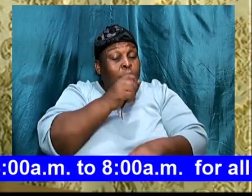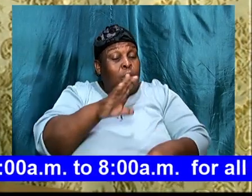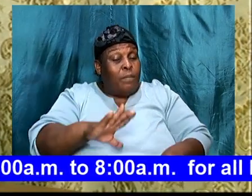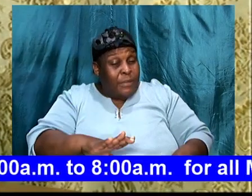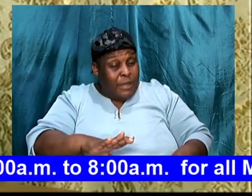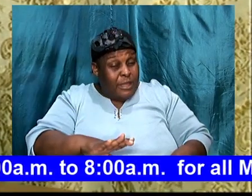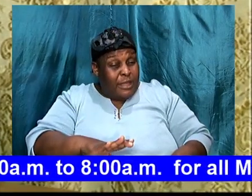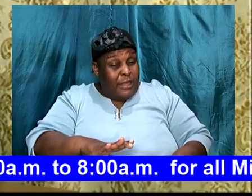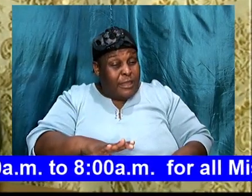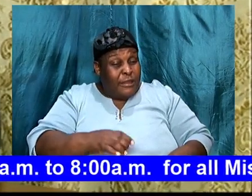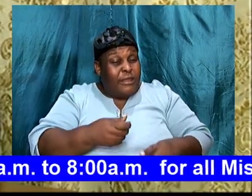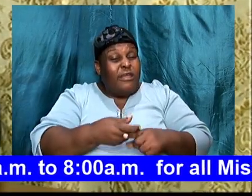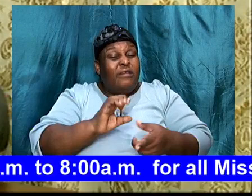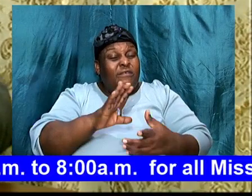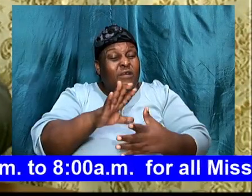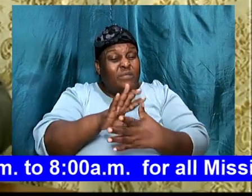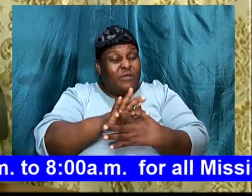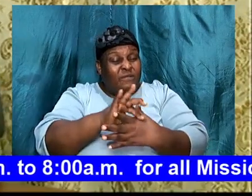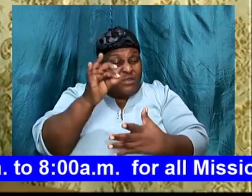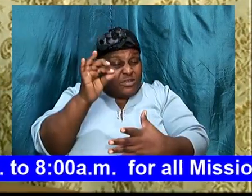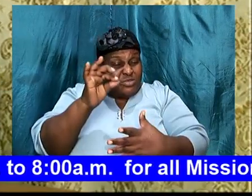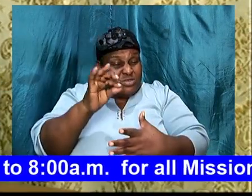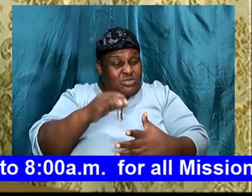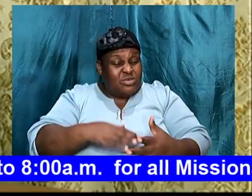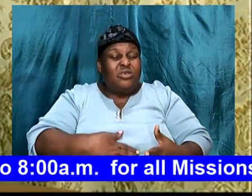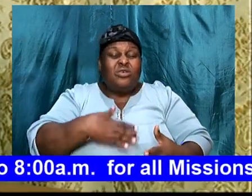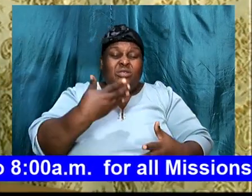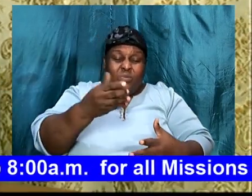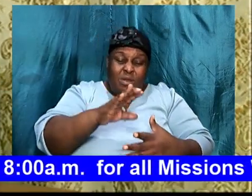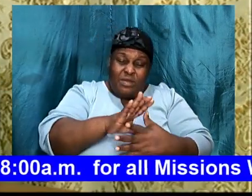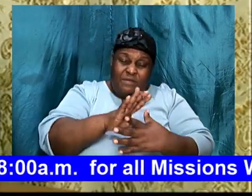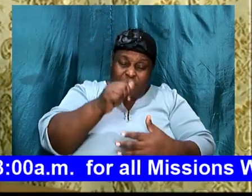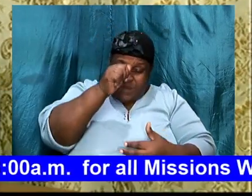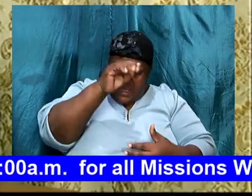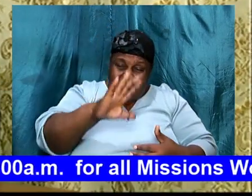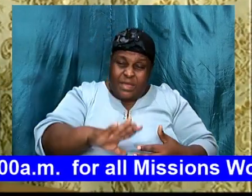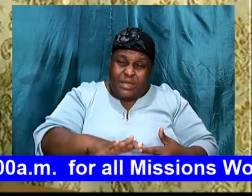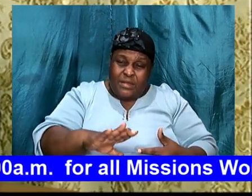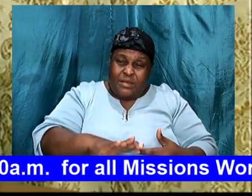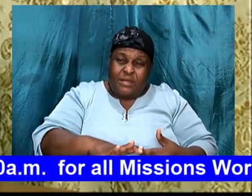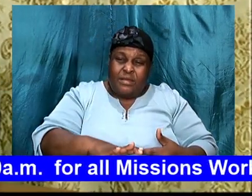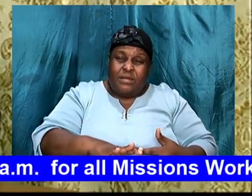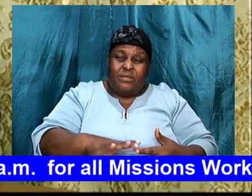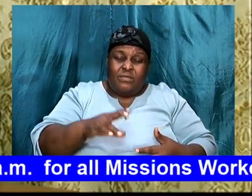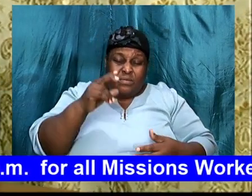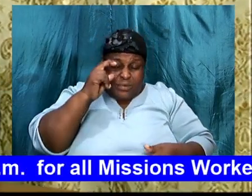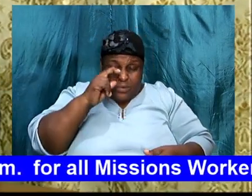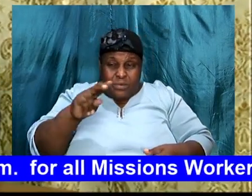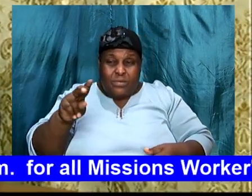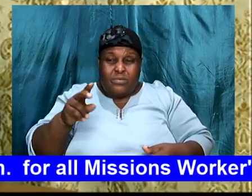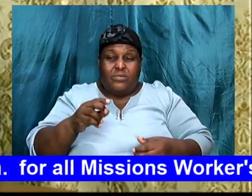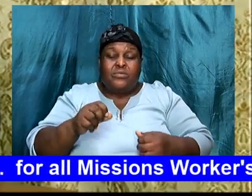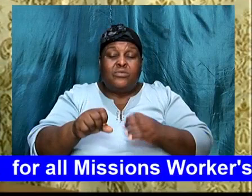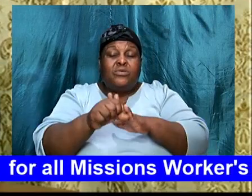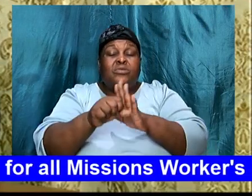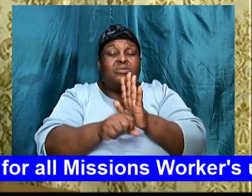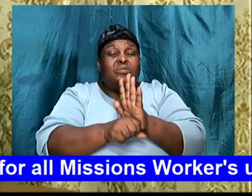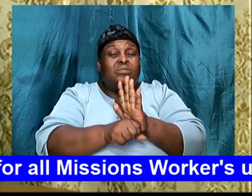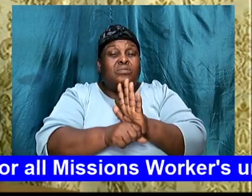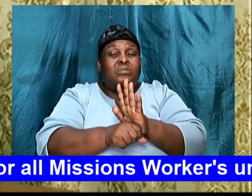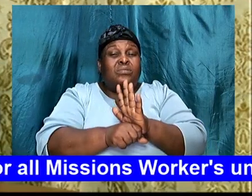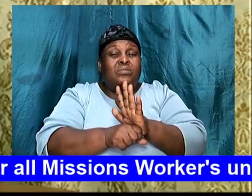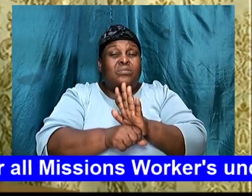This son, was after the will of man. If we, look, throughout scriptures, you are going to find that, when,